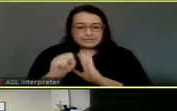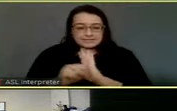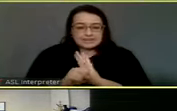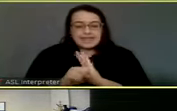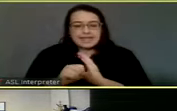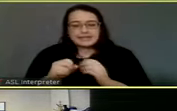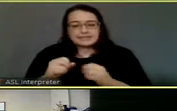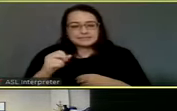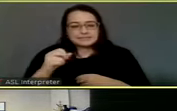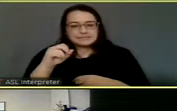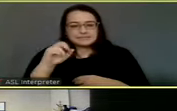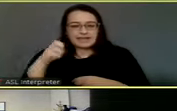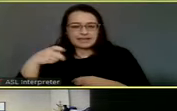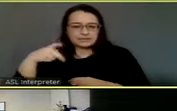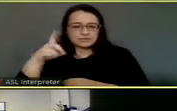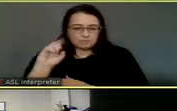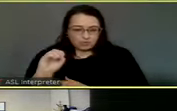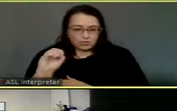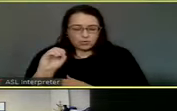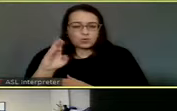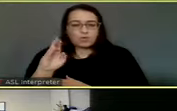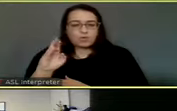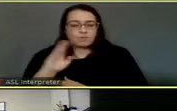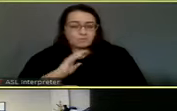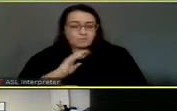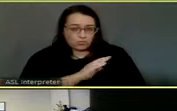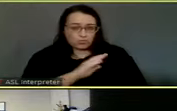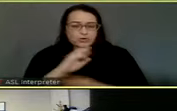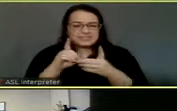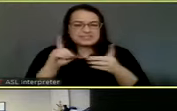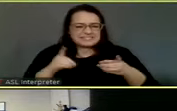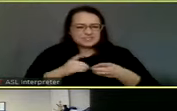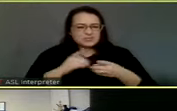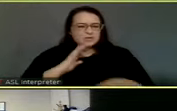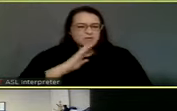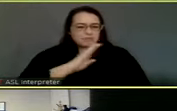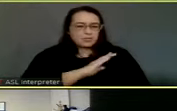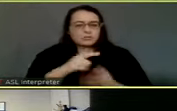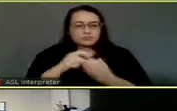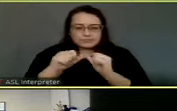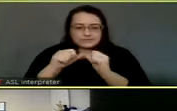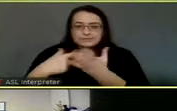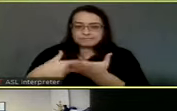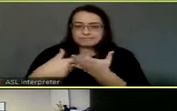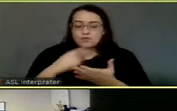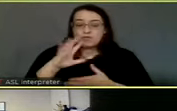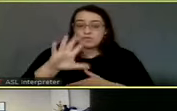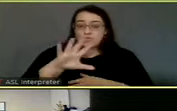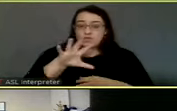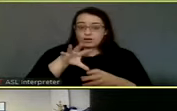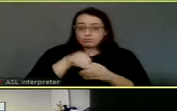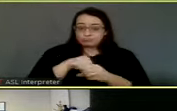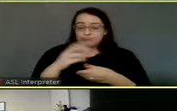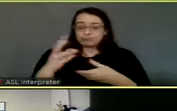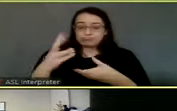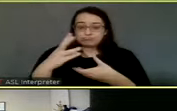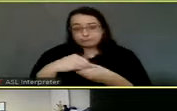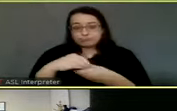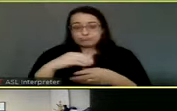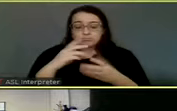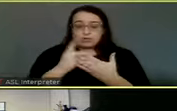board in Potter Avenue district board, uh, just to continue that dialogue, uh, for their participation in the project. Um,